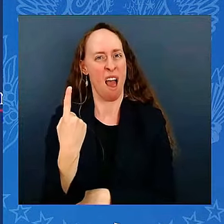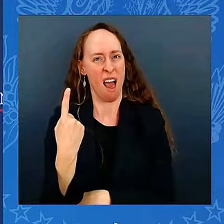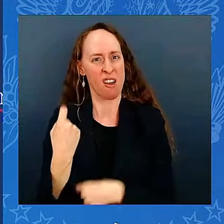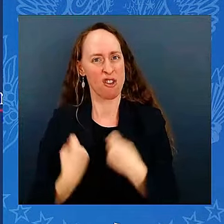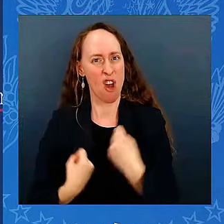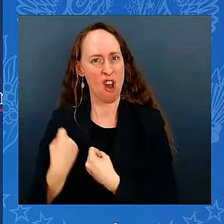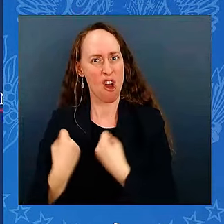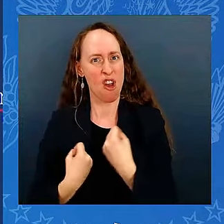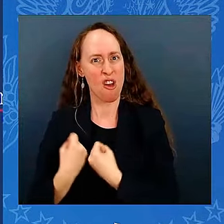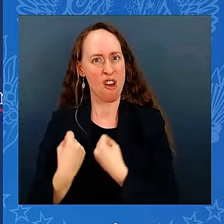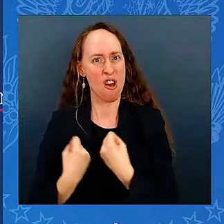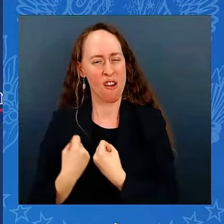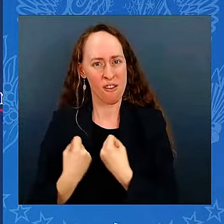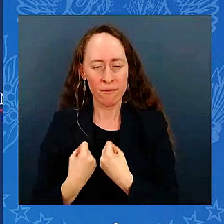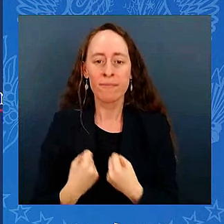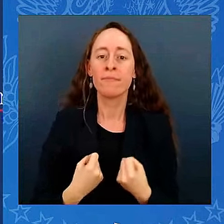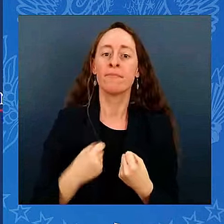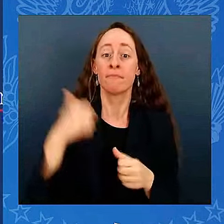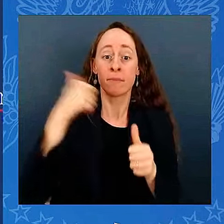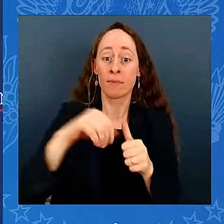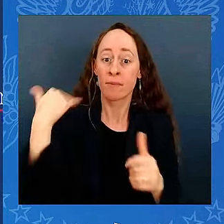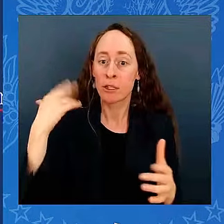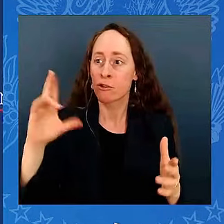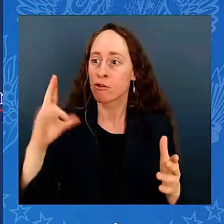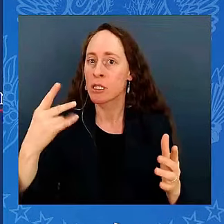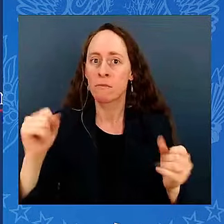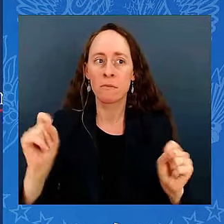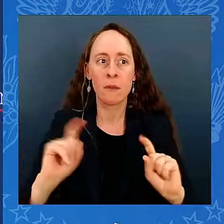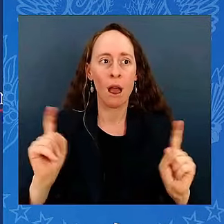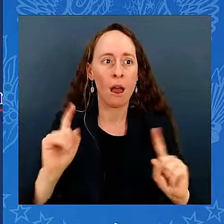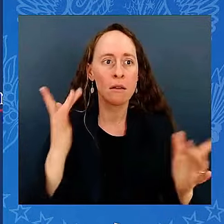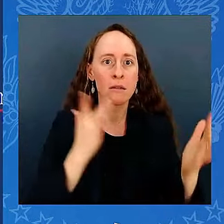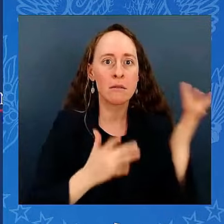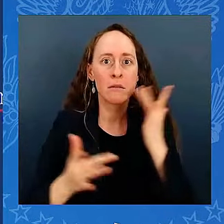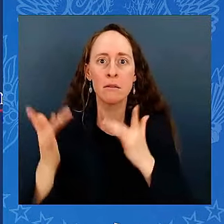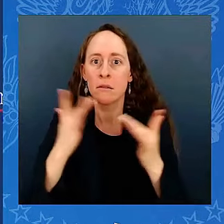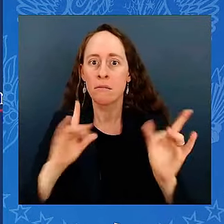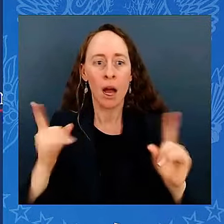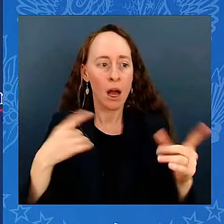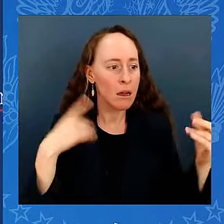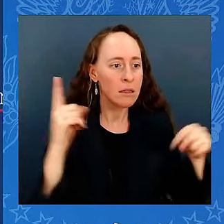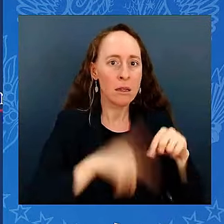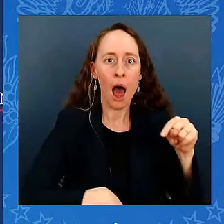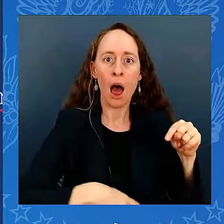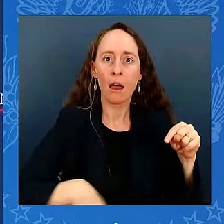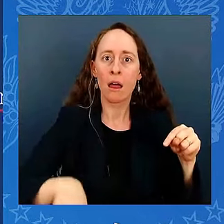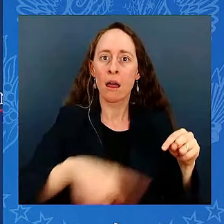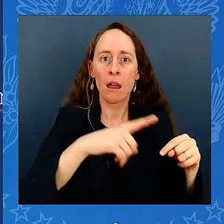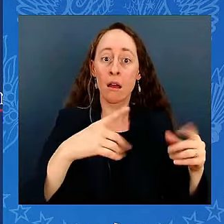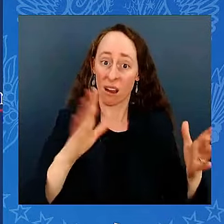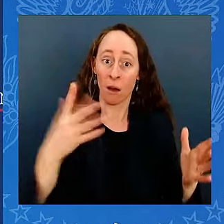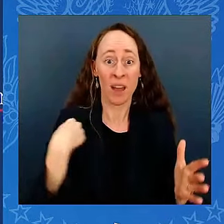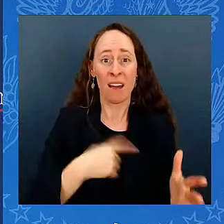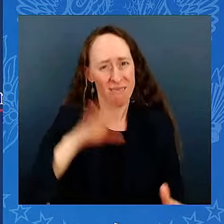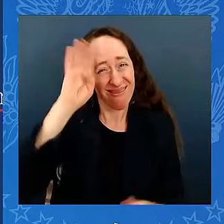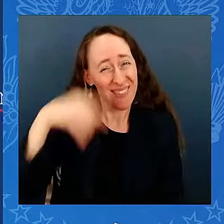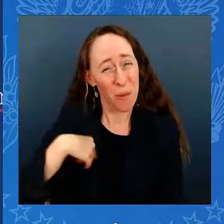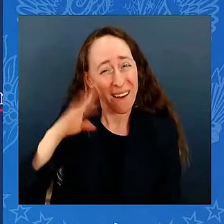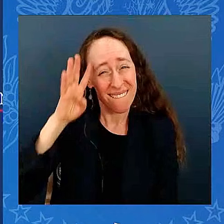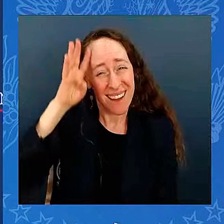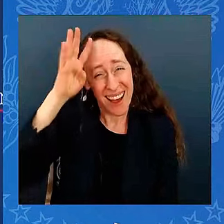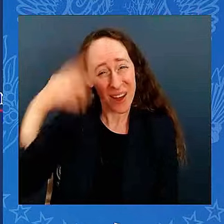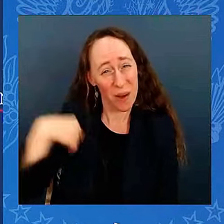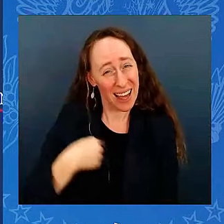And, by the way, we invented those chips here in America, and we still designed the most